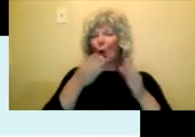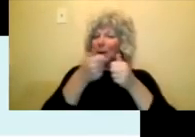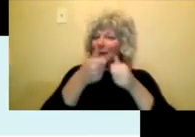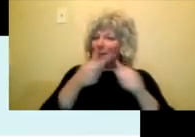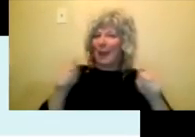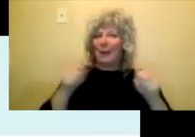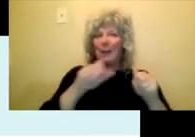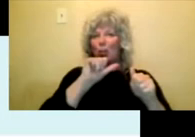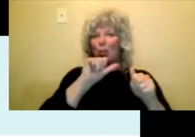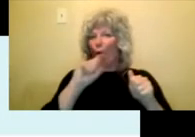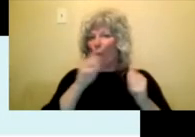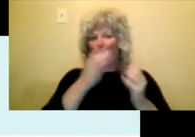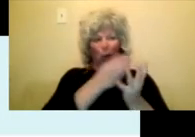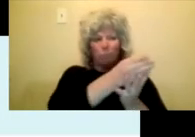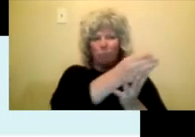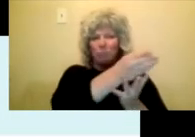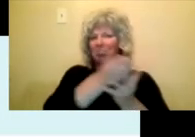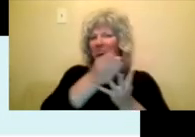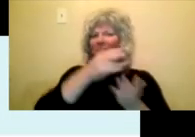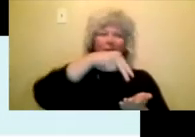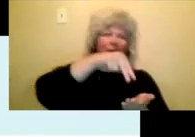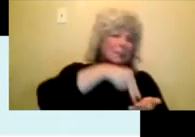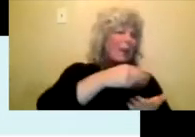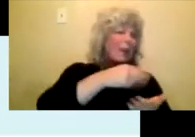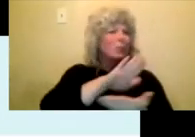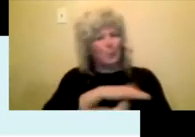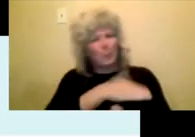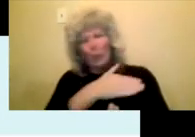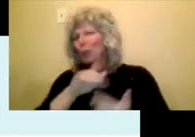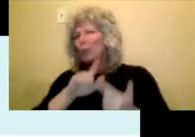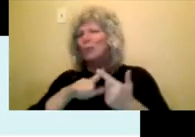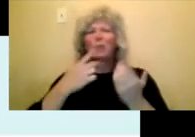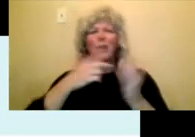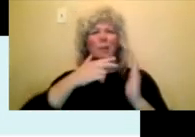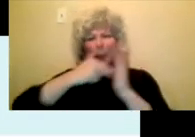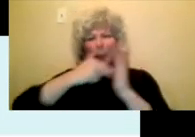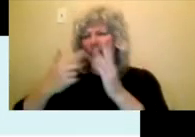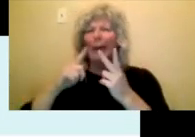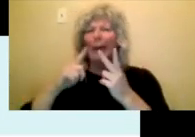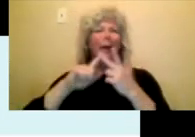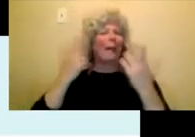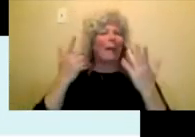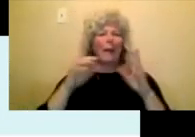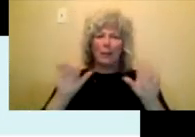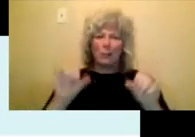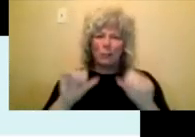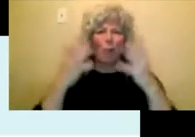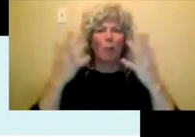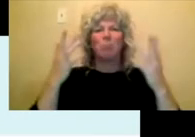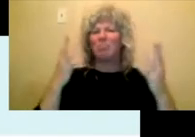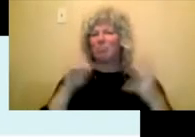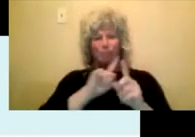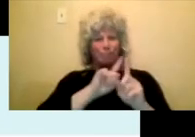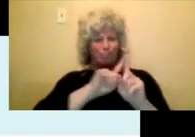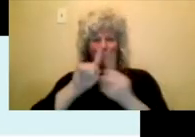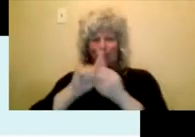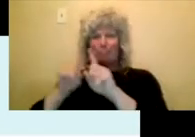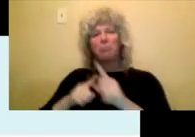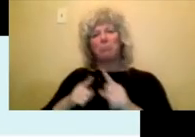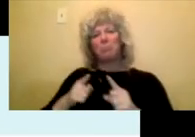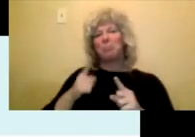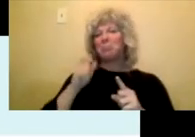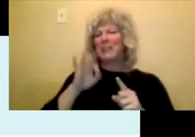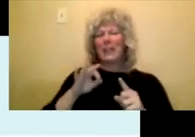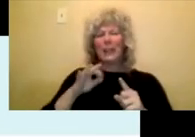Um, and please give us a call. We can help you, um, you know, figure out, you know, what program best suits your